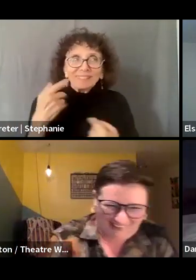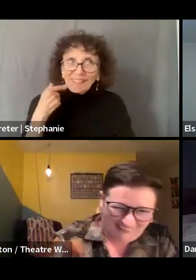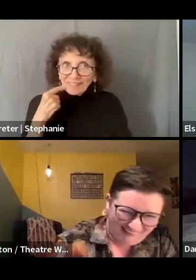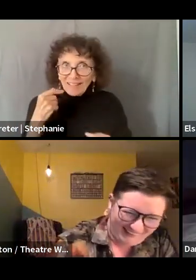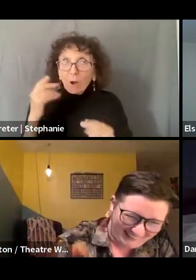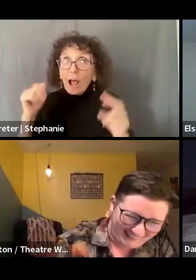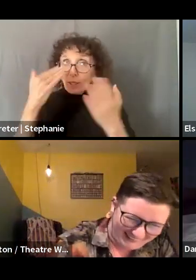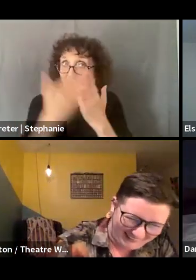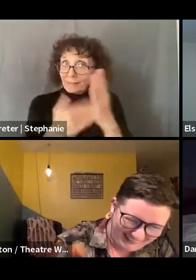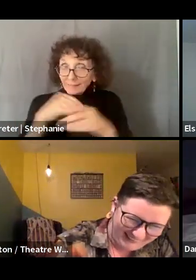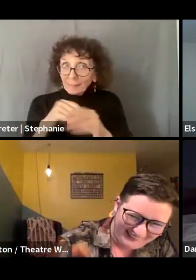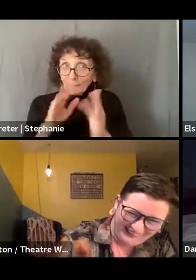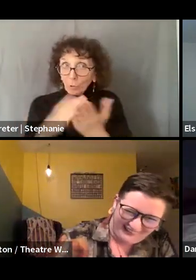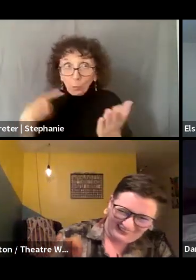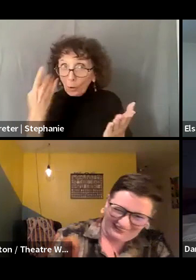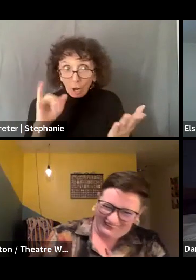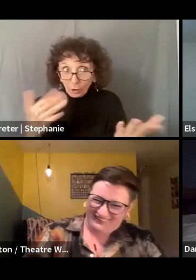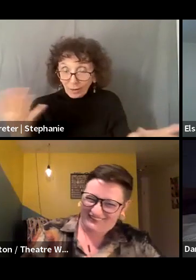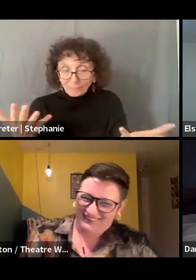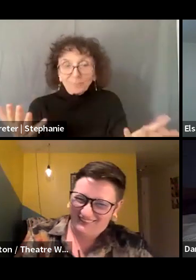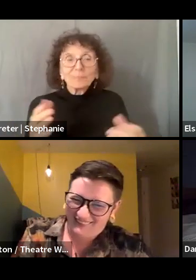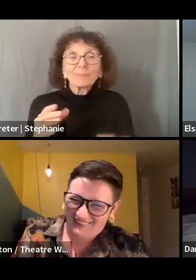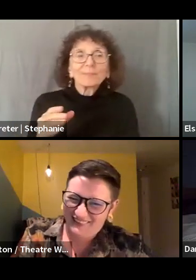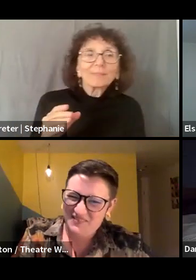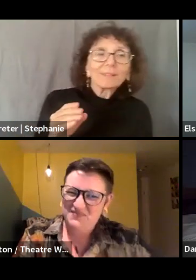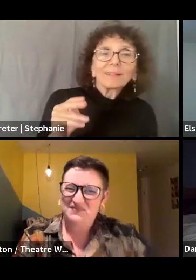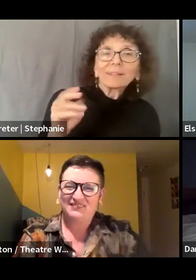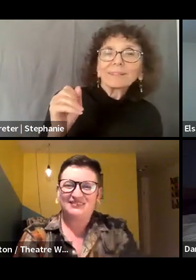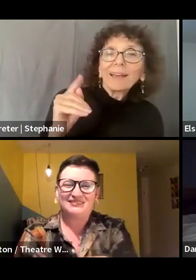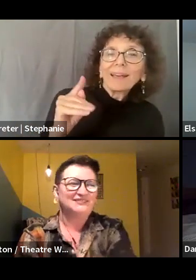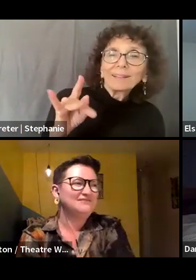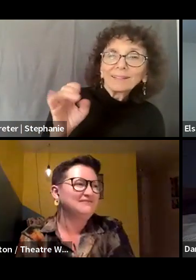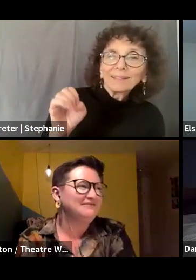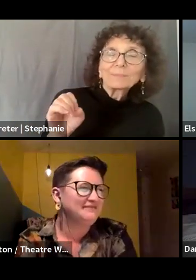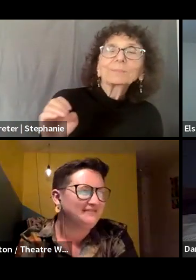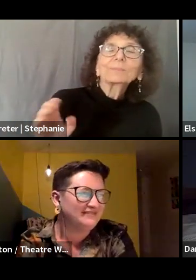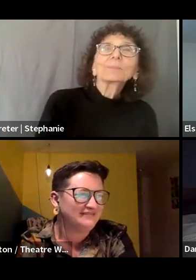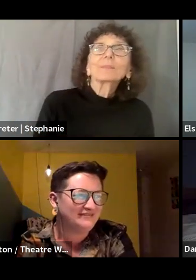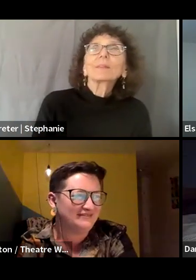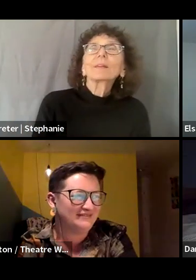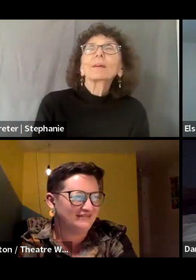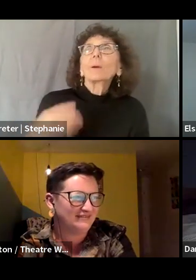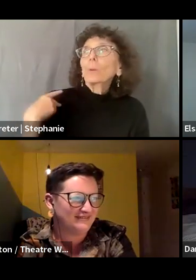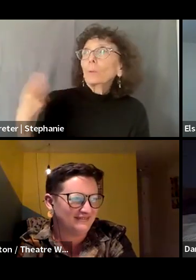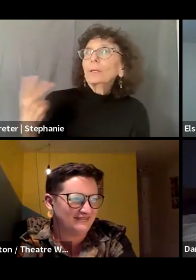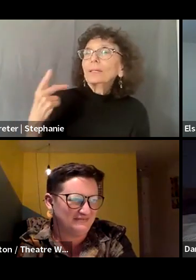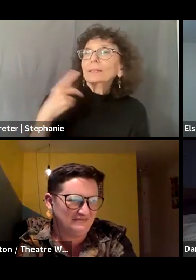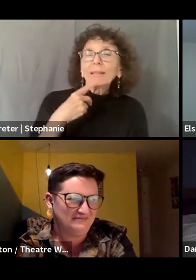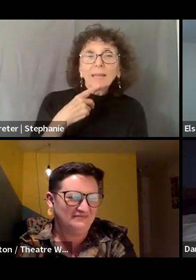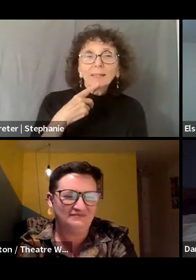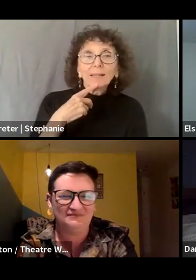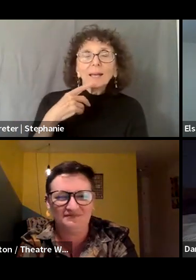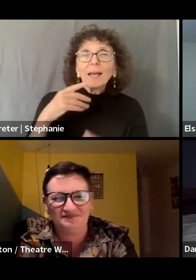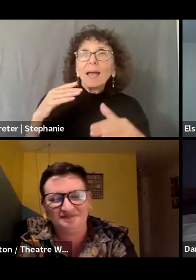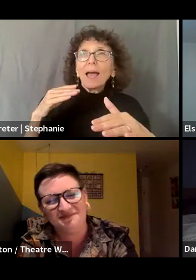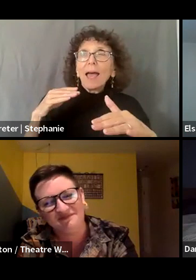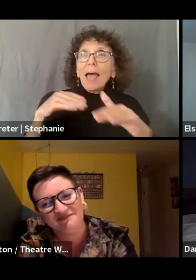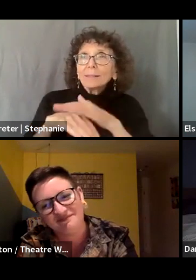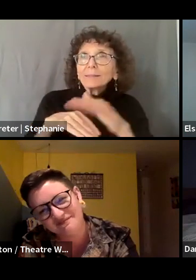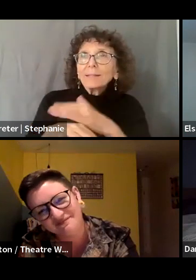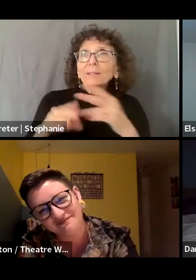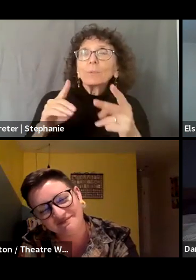Right. Um, so, uh, we define an accessible, inclusive, and sustainable theater production